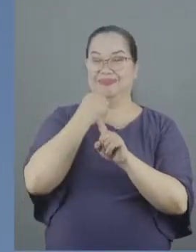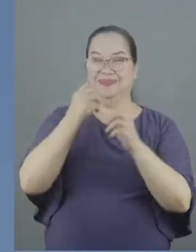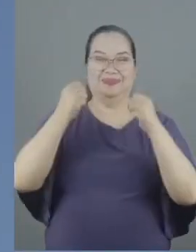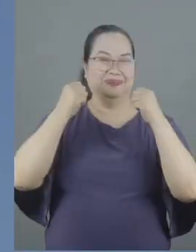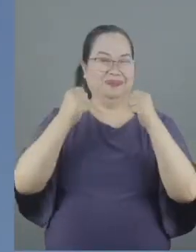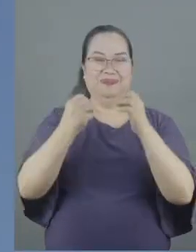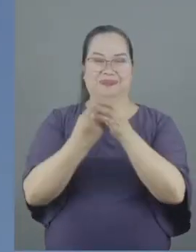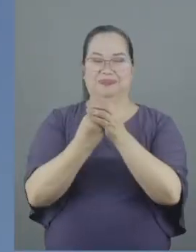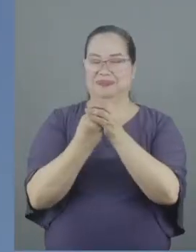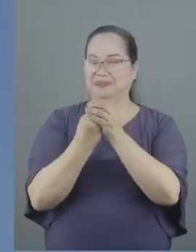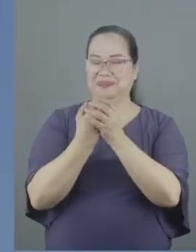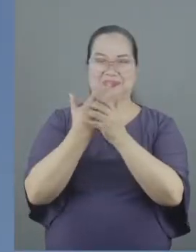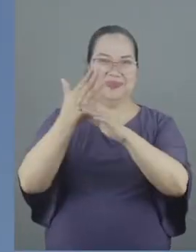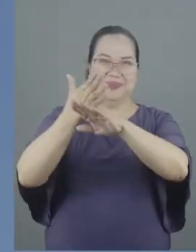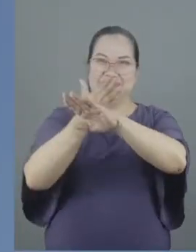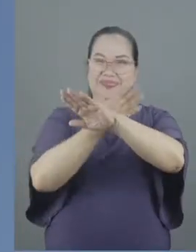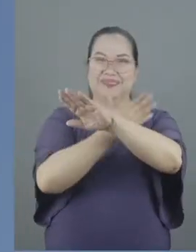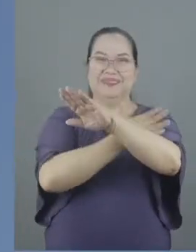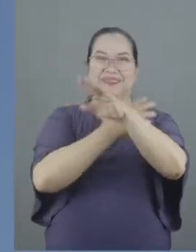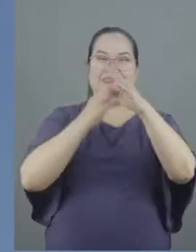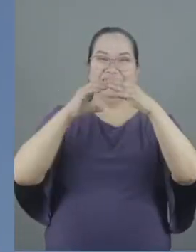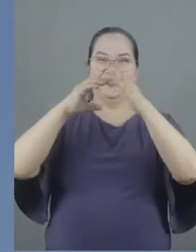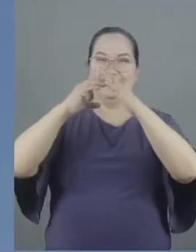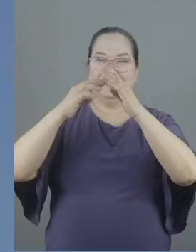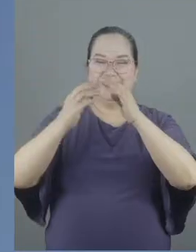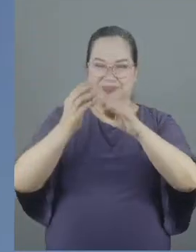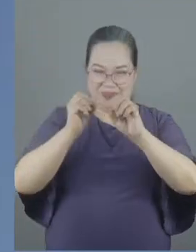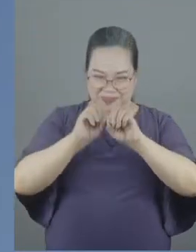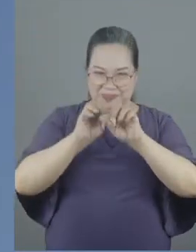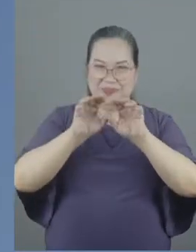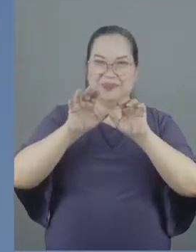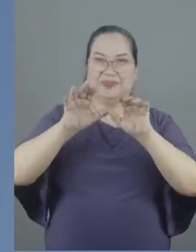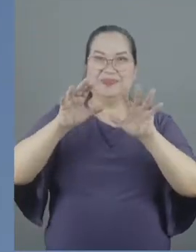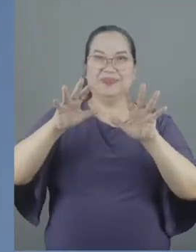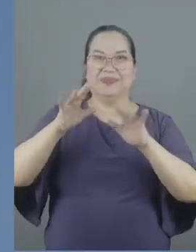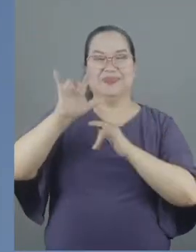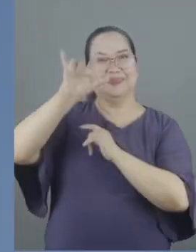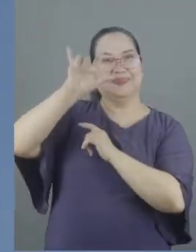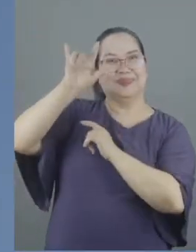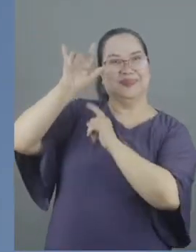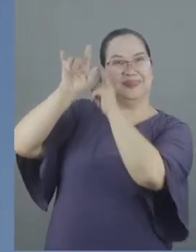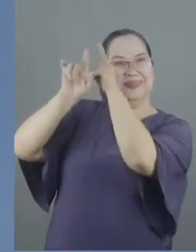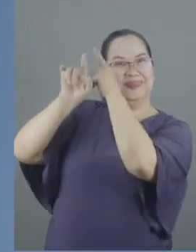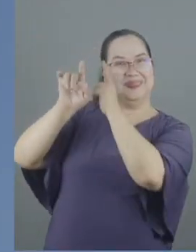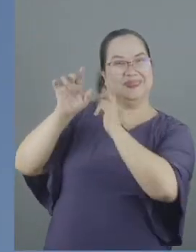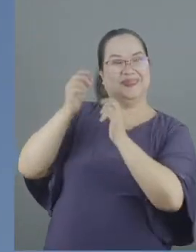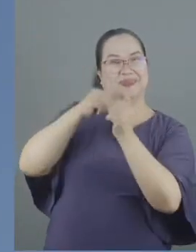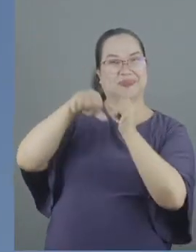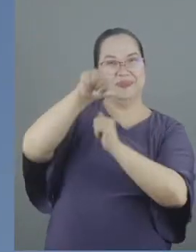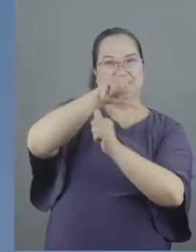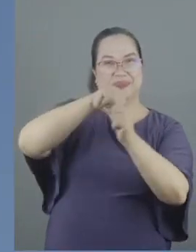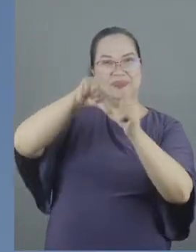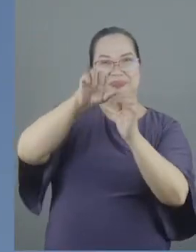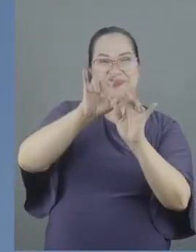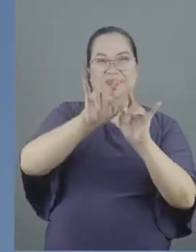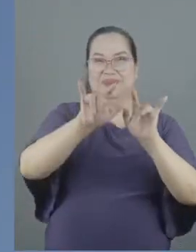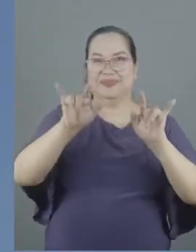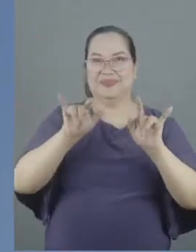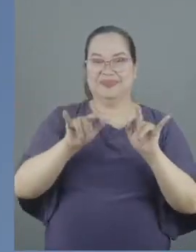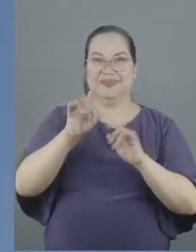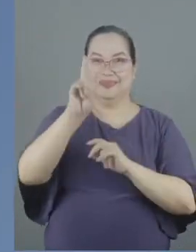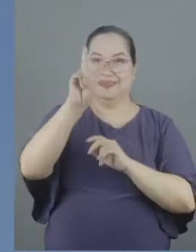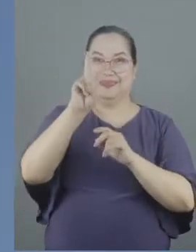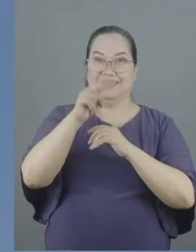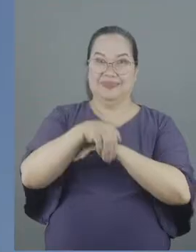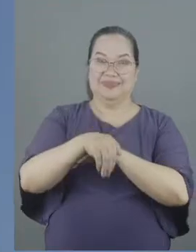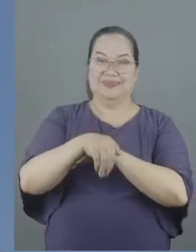surreal to see this community grow in number and in love for God and one another. Just two nights ago,